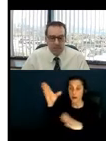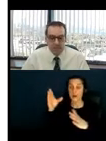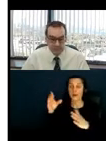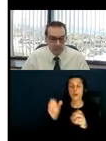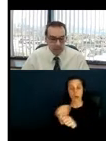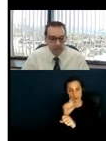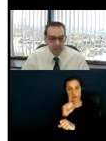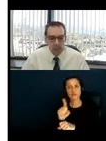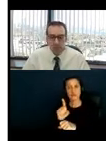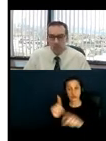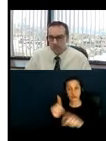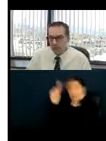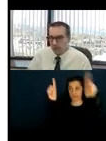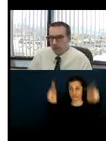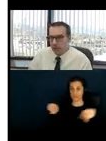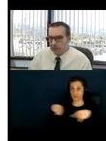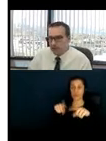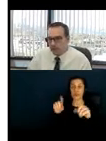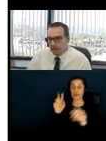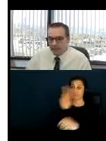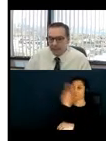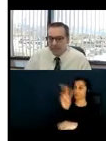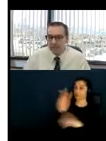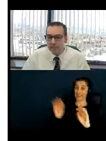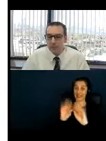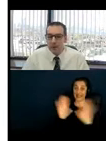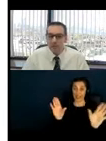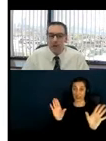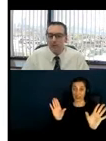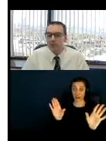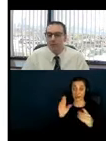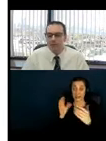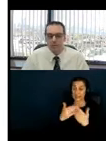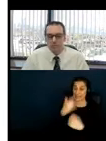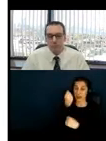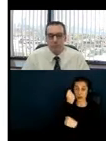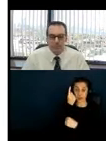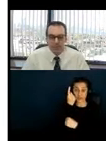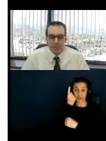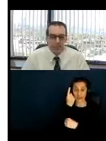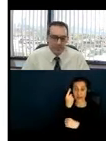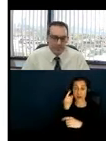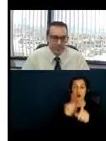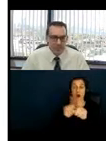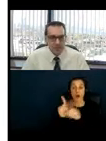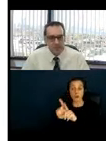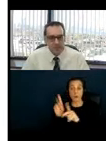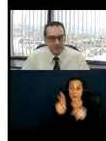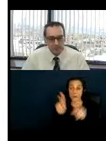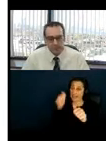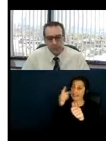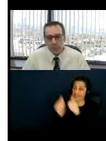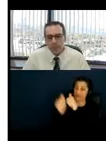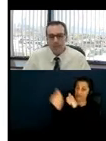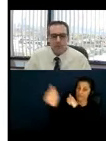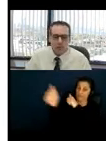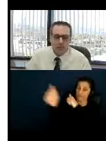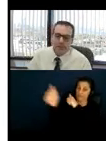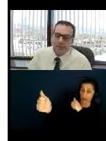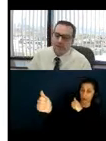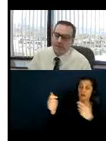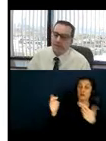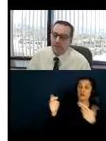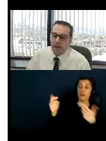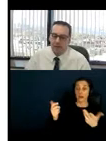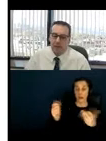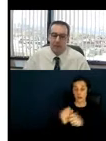is clear, both understanding-wise, and that it's, you know, proper character dimensions for people to see from a distance, as well as ensuring